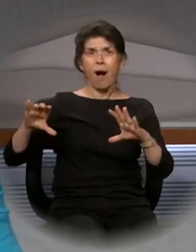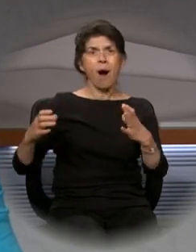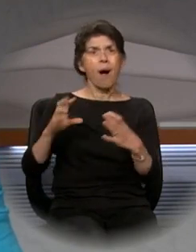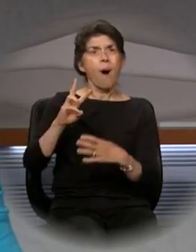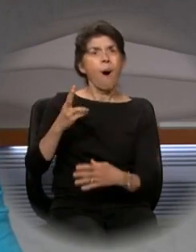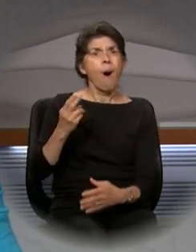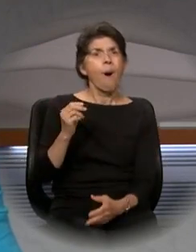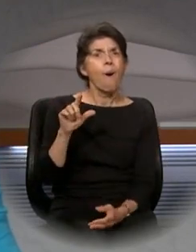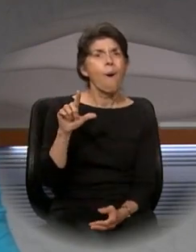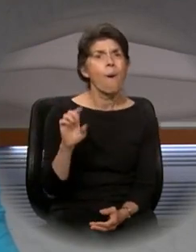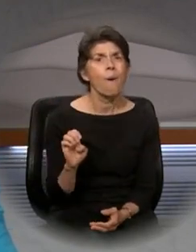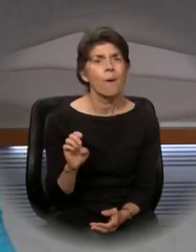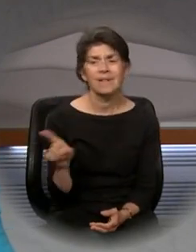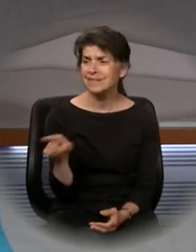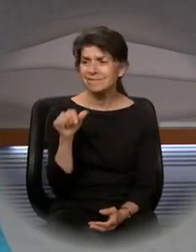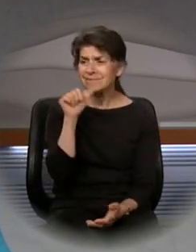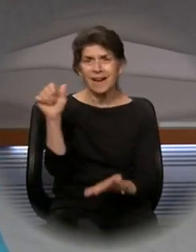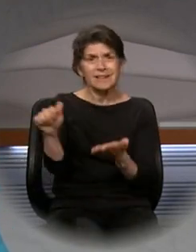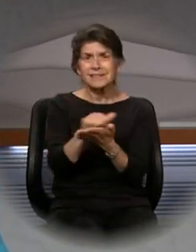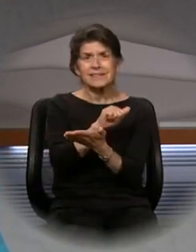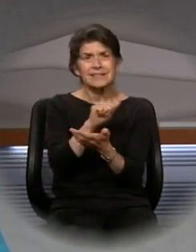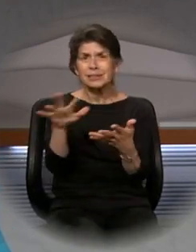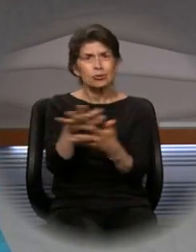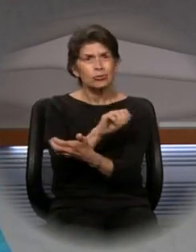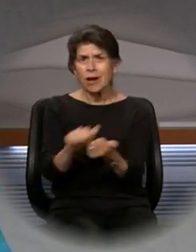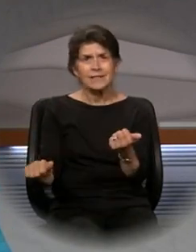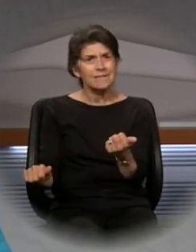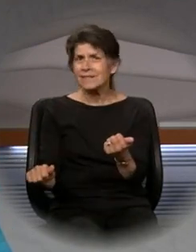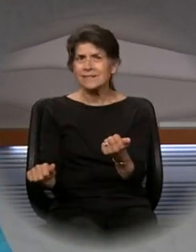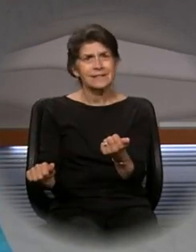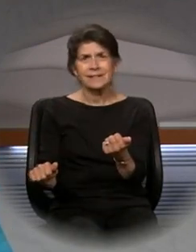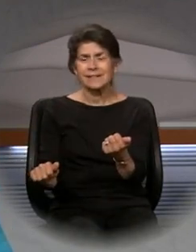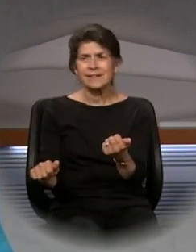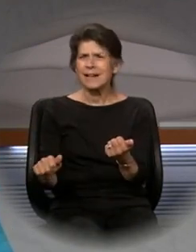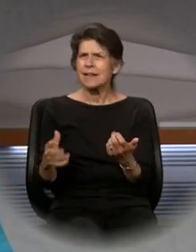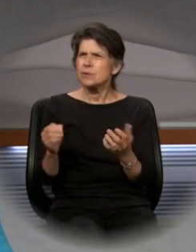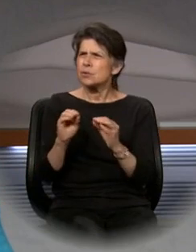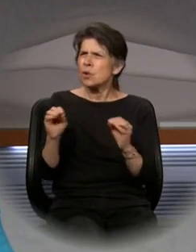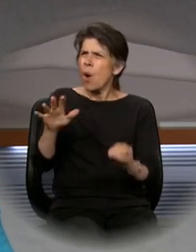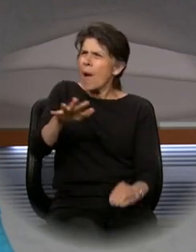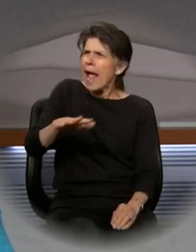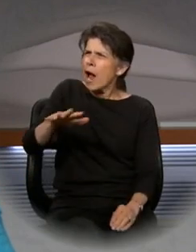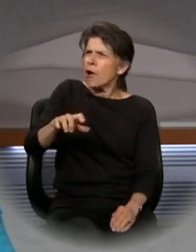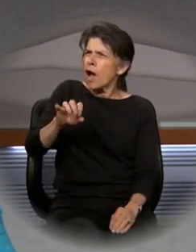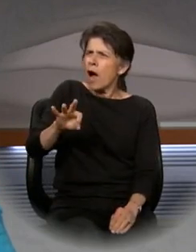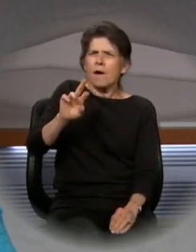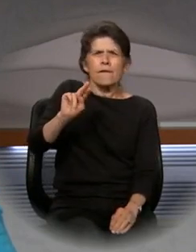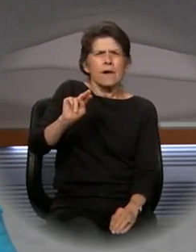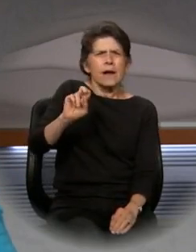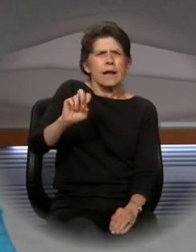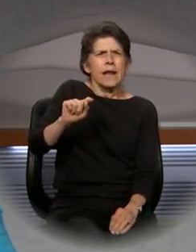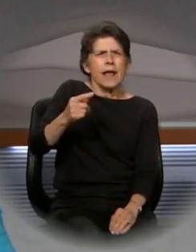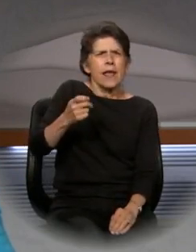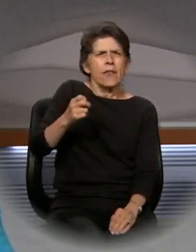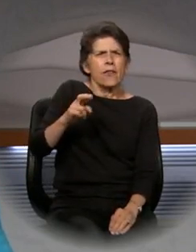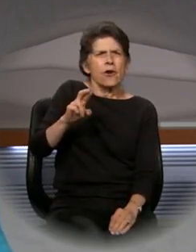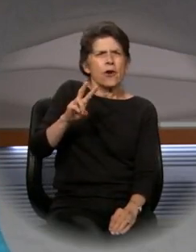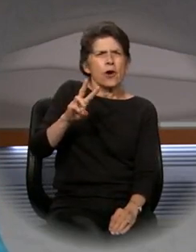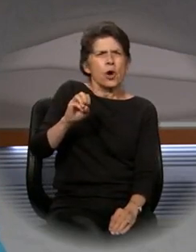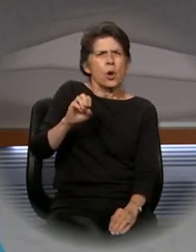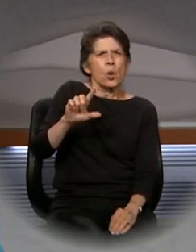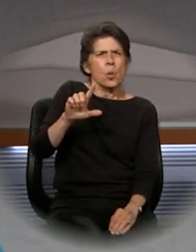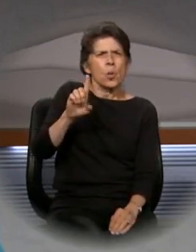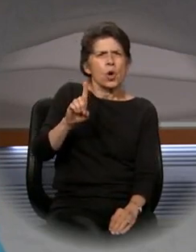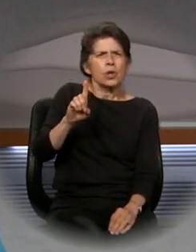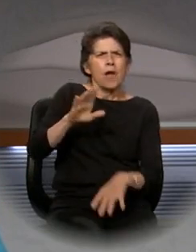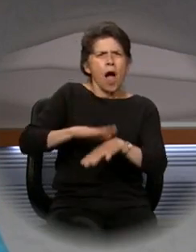and there is not a destructive drug among them, nor any domain of the netherworld on earth, for